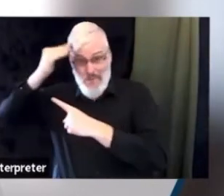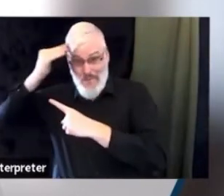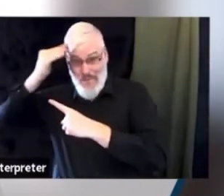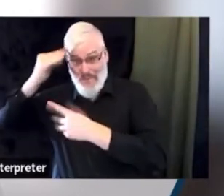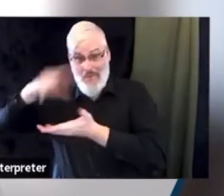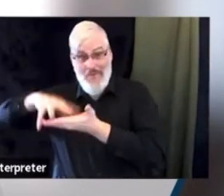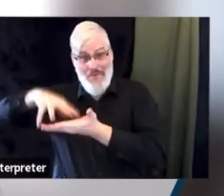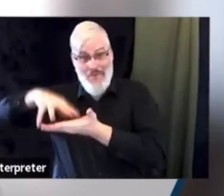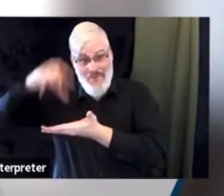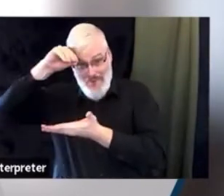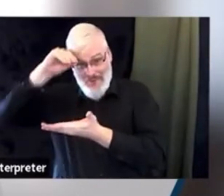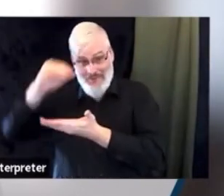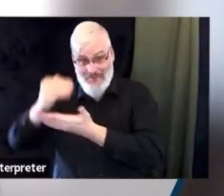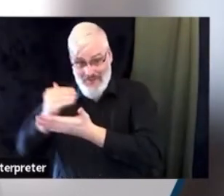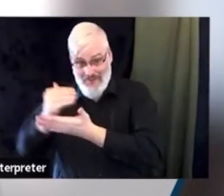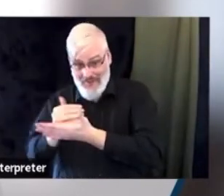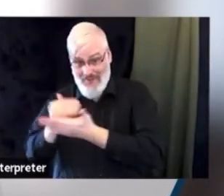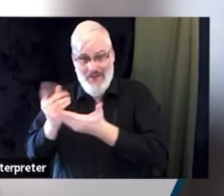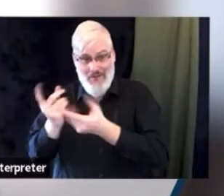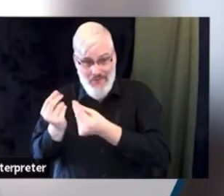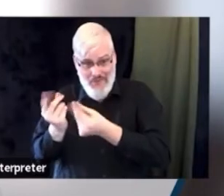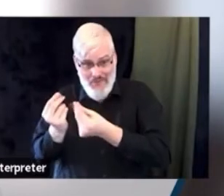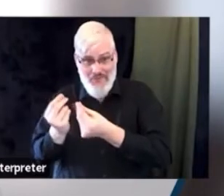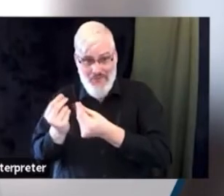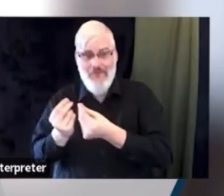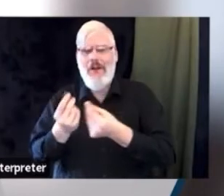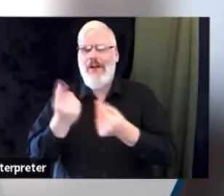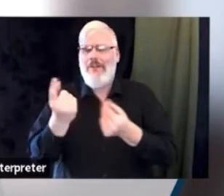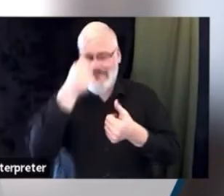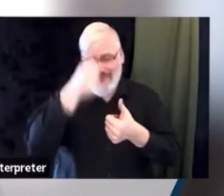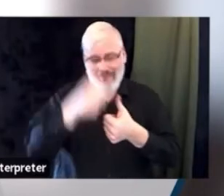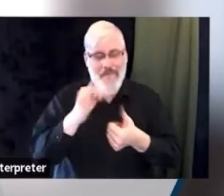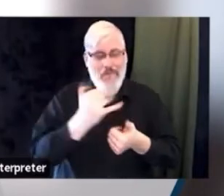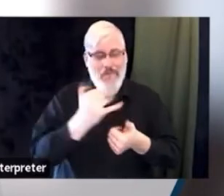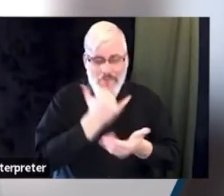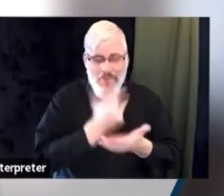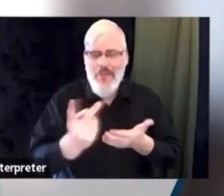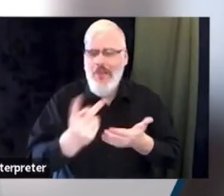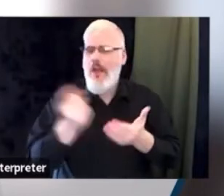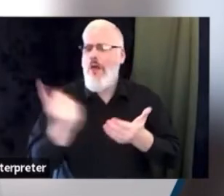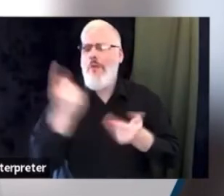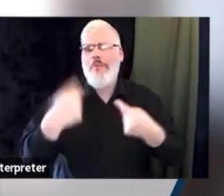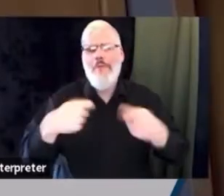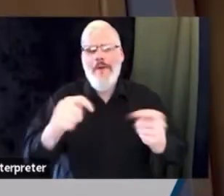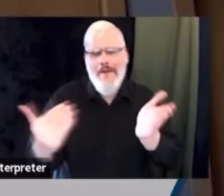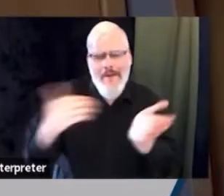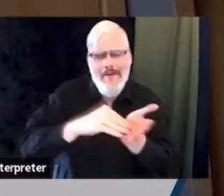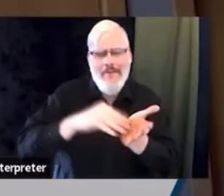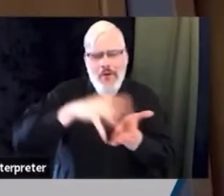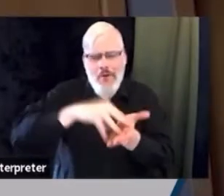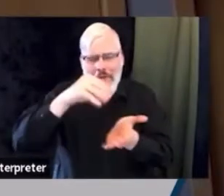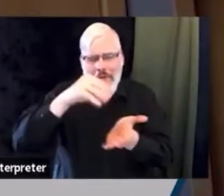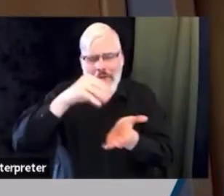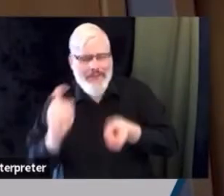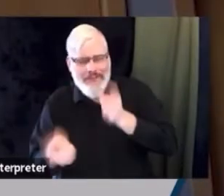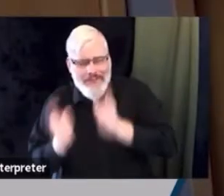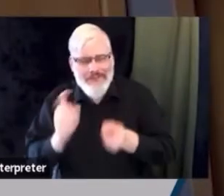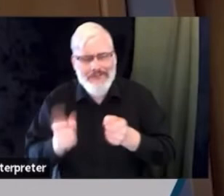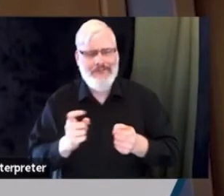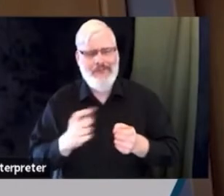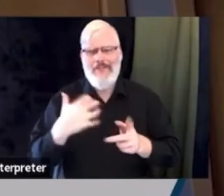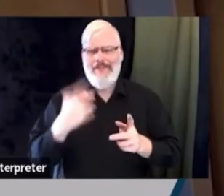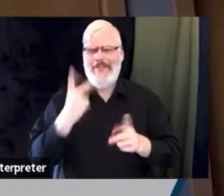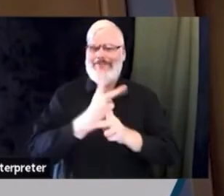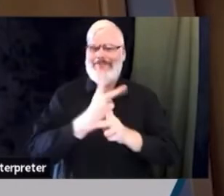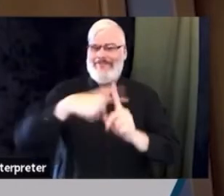But I'd like to make sure that we keep the energy moving forward and continue to embrace that change, try new things and look for some positive results on behalf of